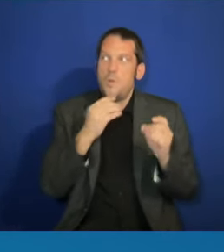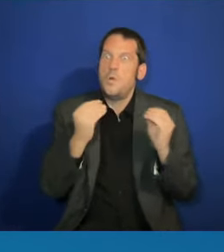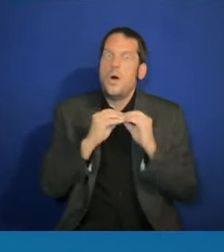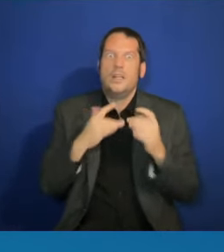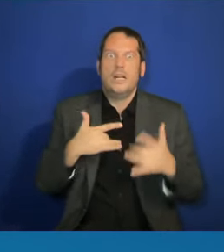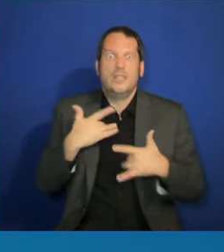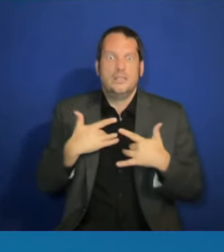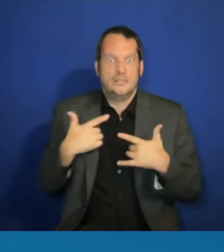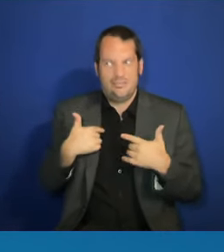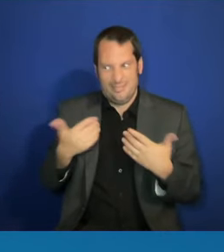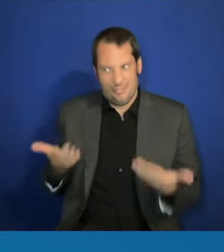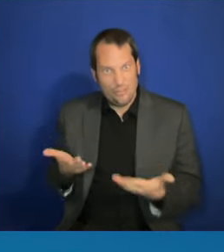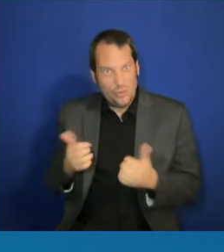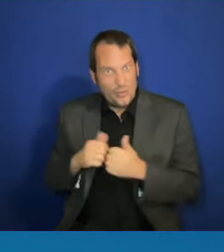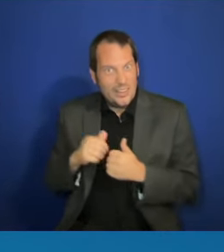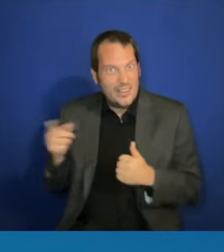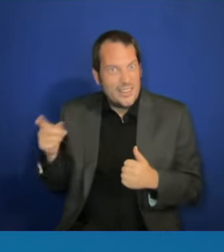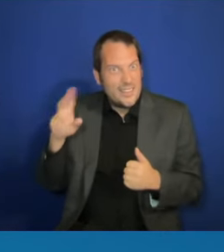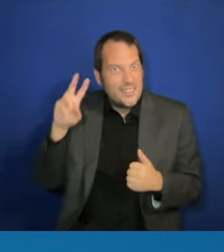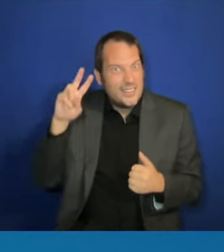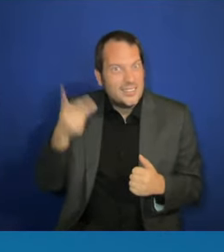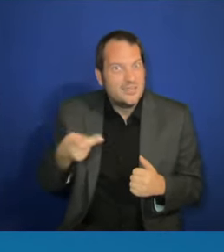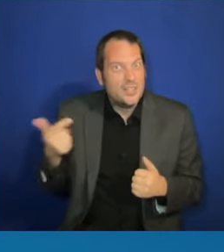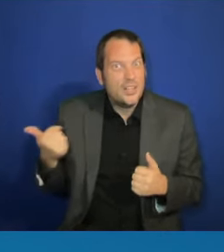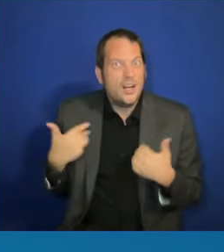more to be in the room where things really happen.